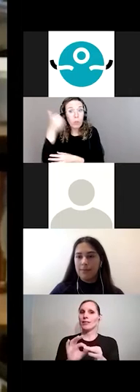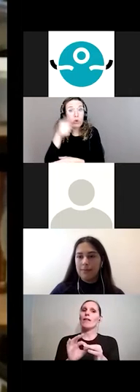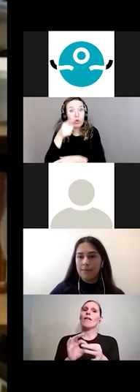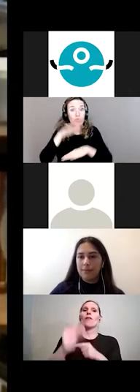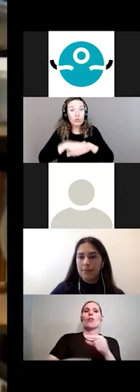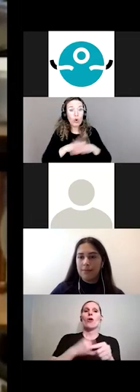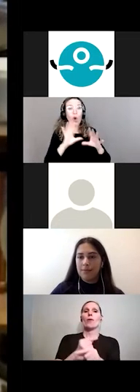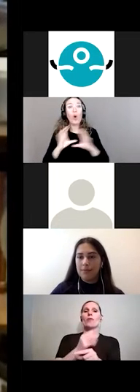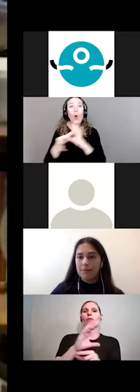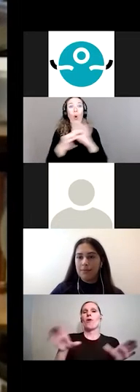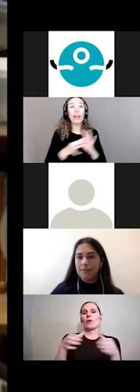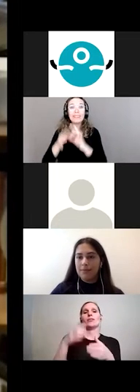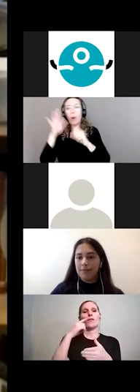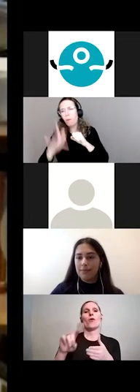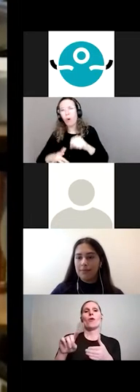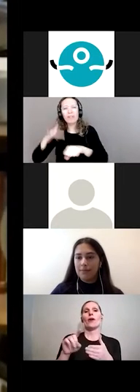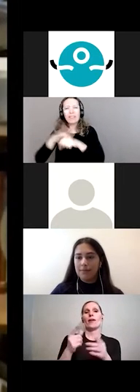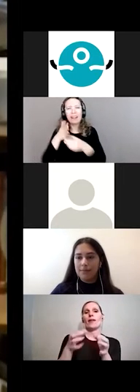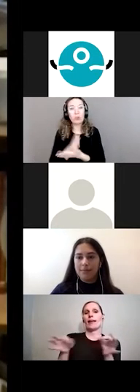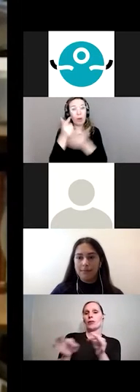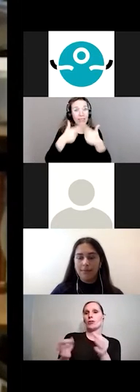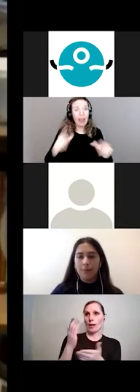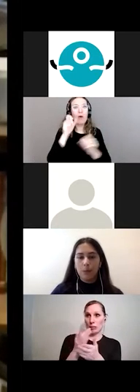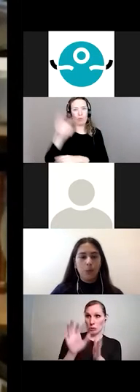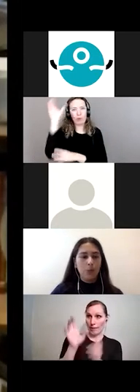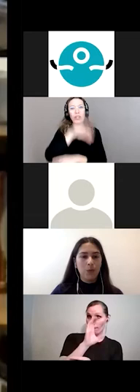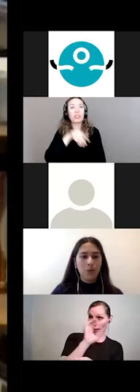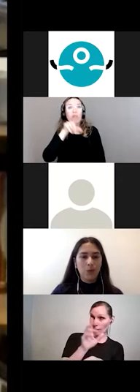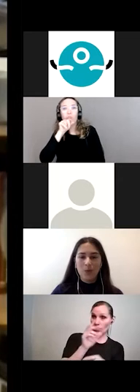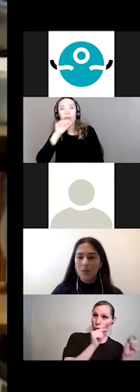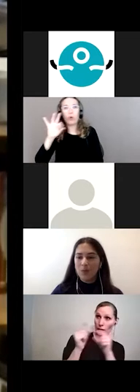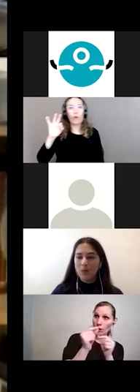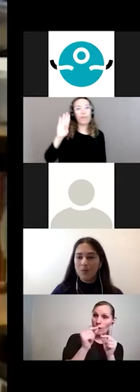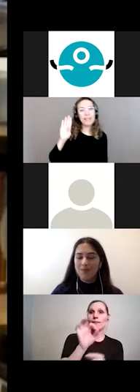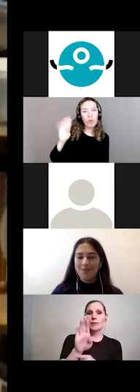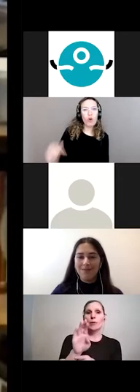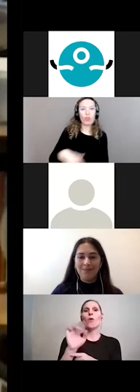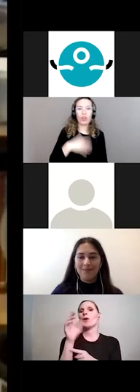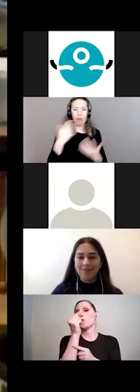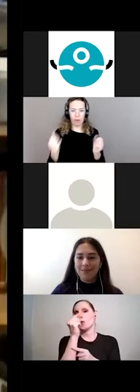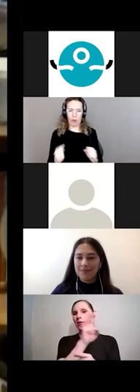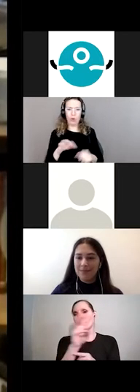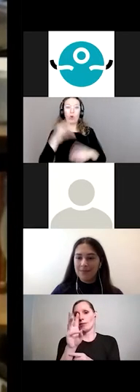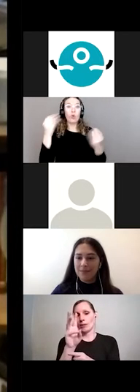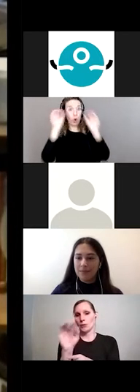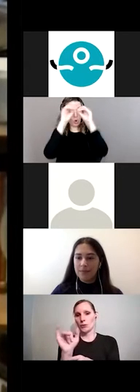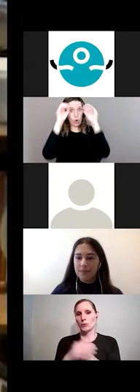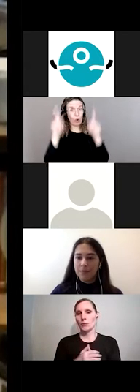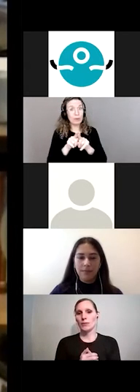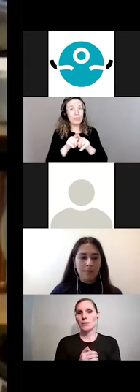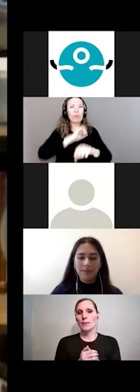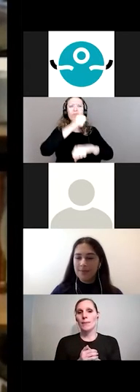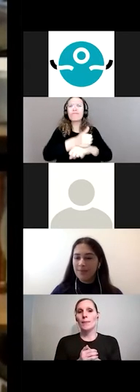Rights, you can look us up on Twitter, find us on Facebook, or Google us to find our website. I